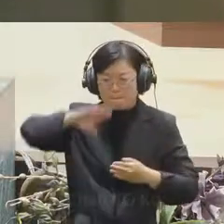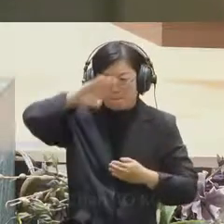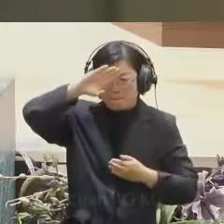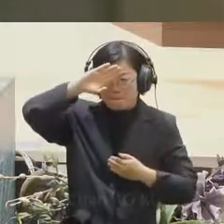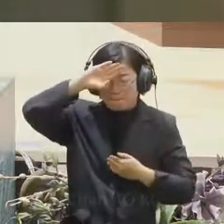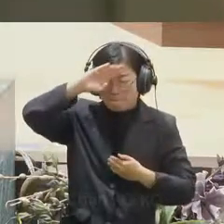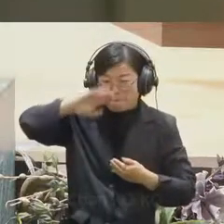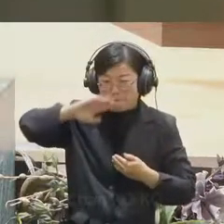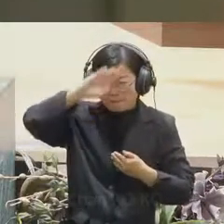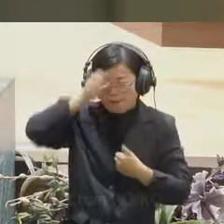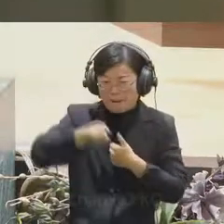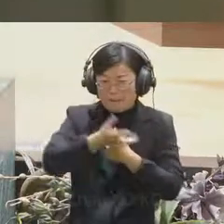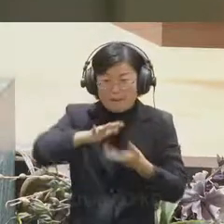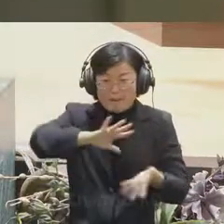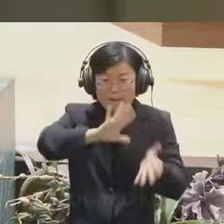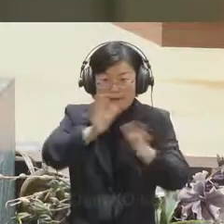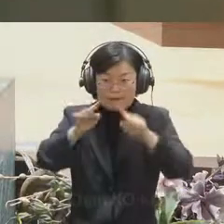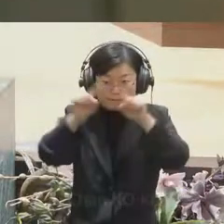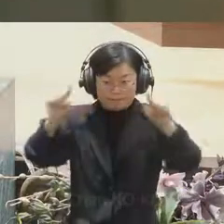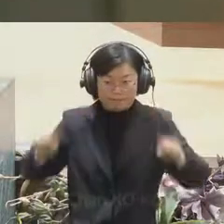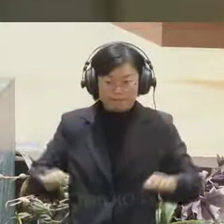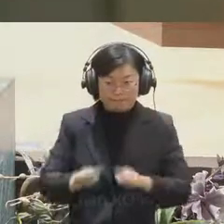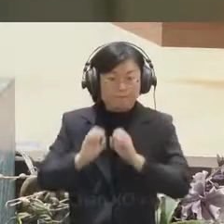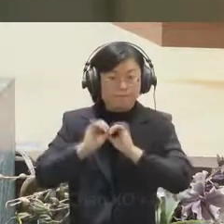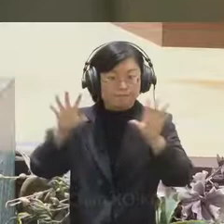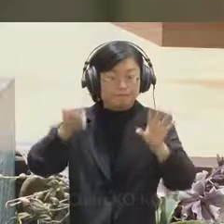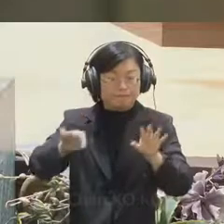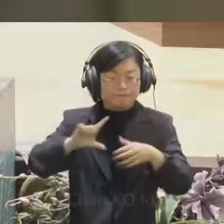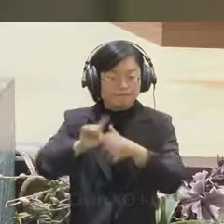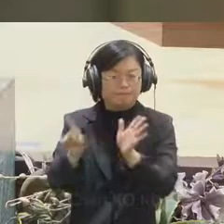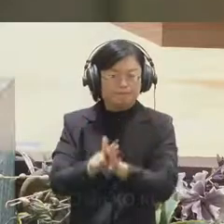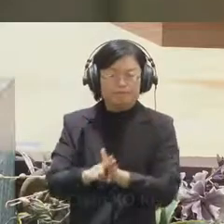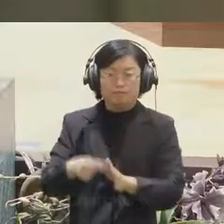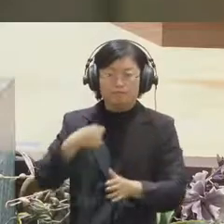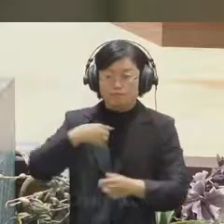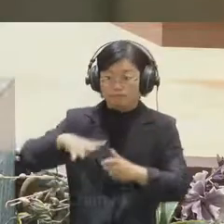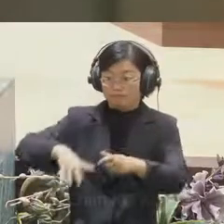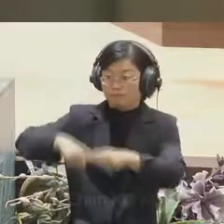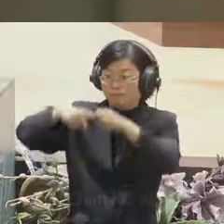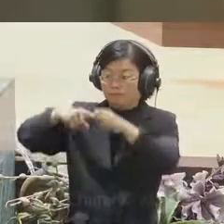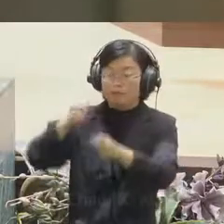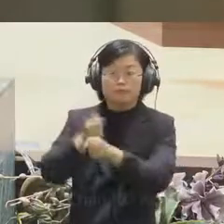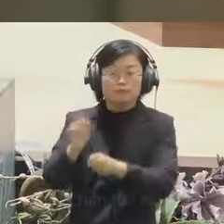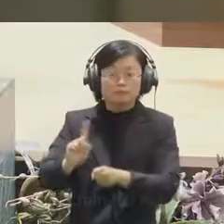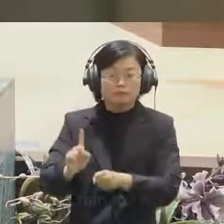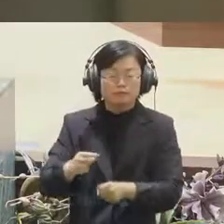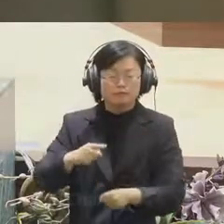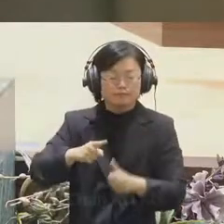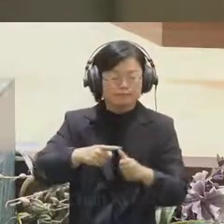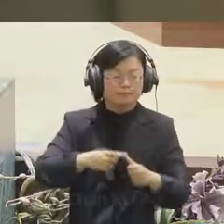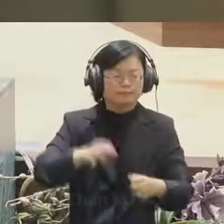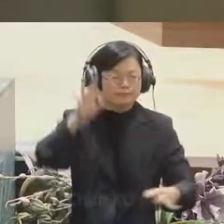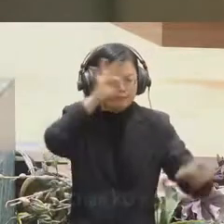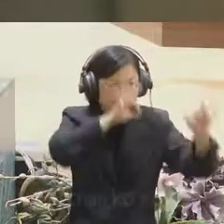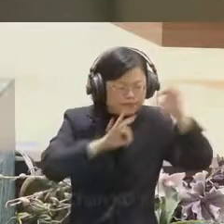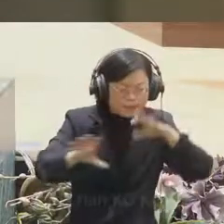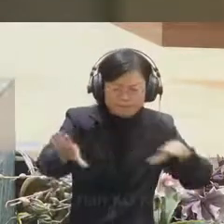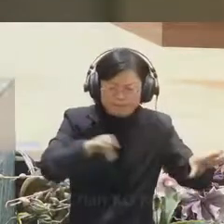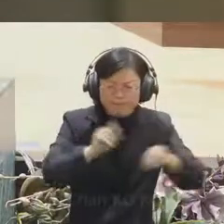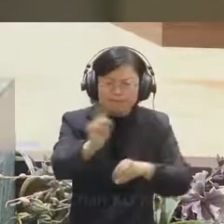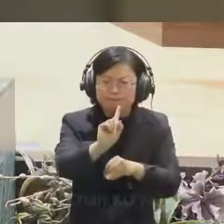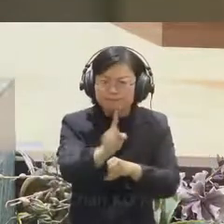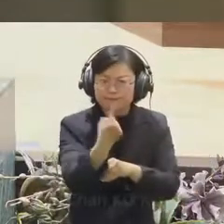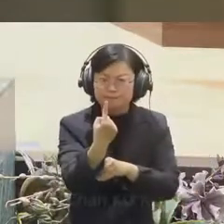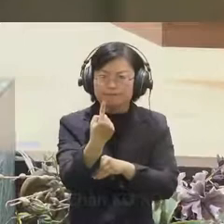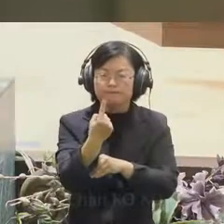the first thing I had to do was to find the data source. Sadly there